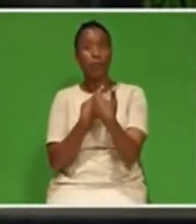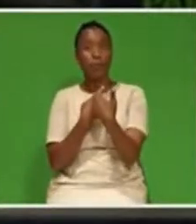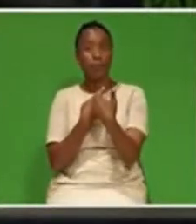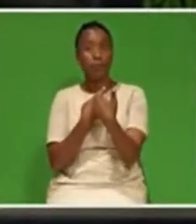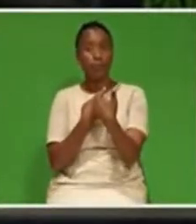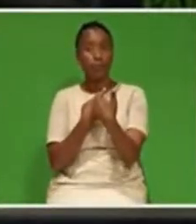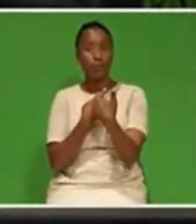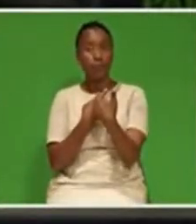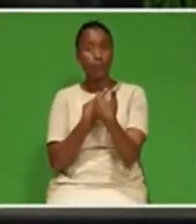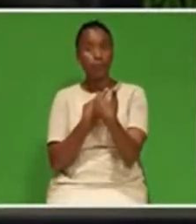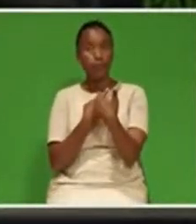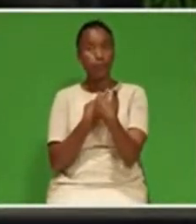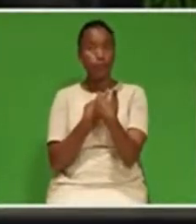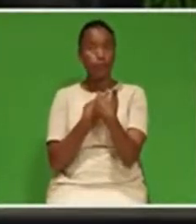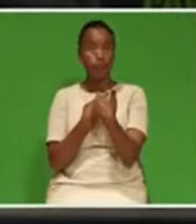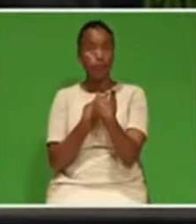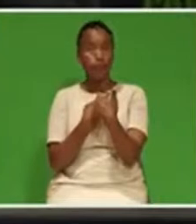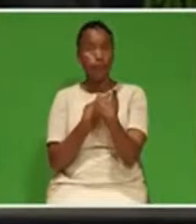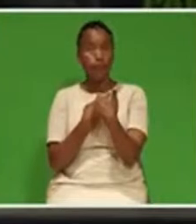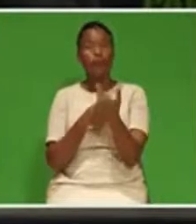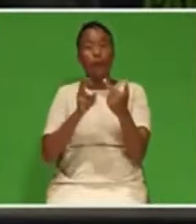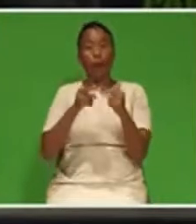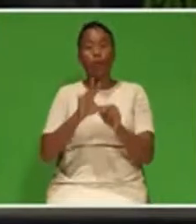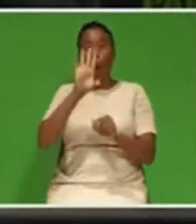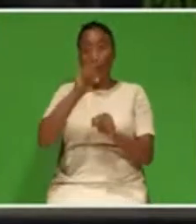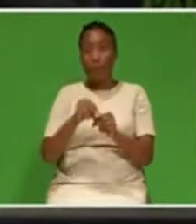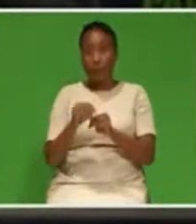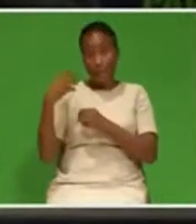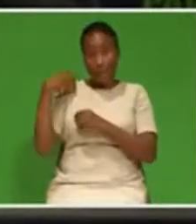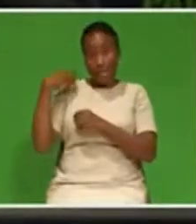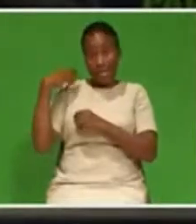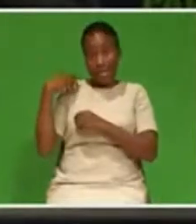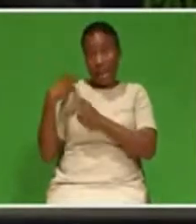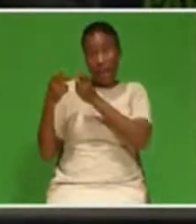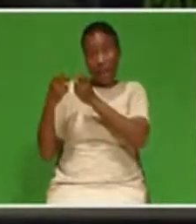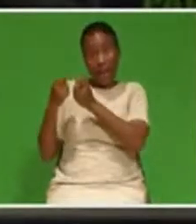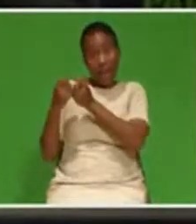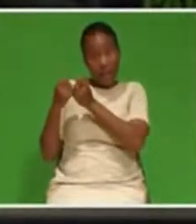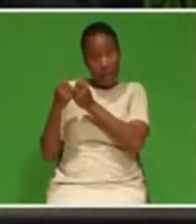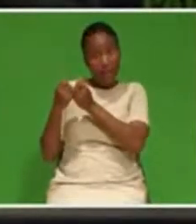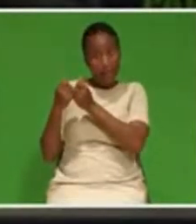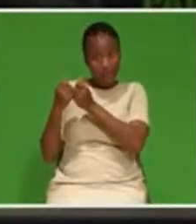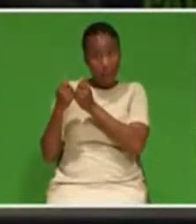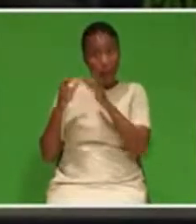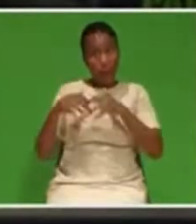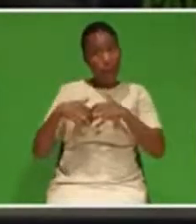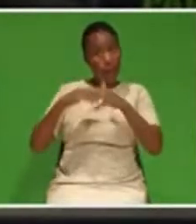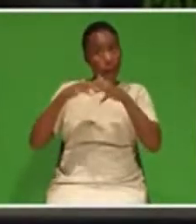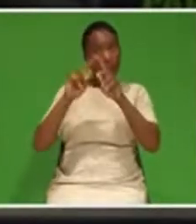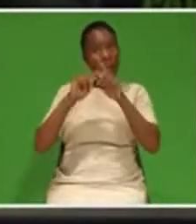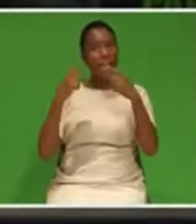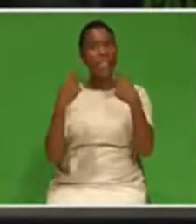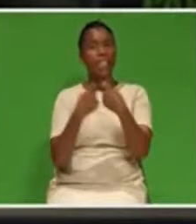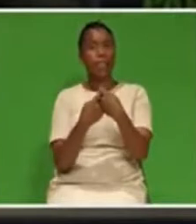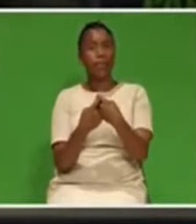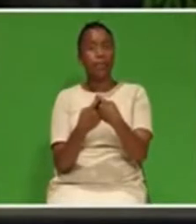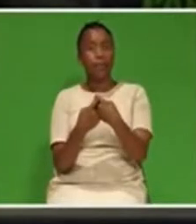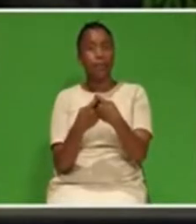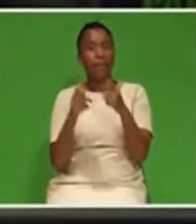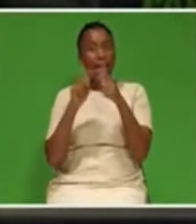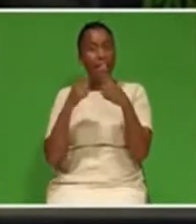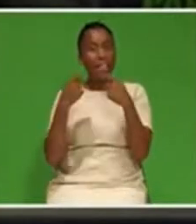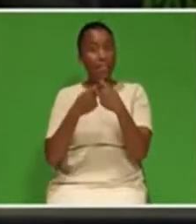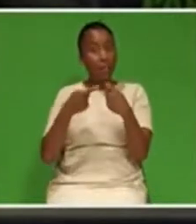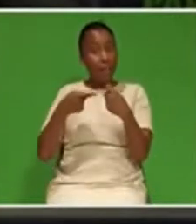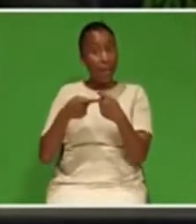And I have also asked the Minister of Finance to set up a team to look into the issue